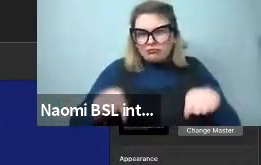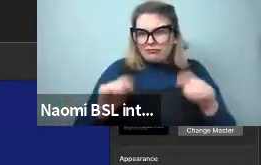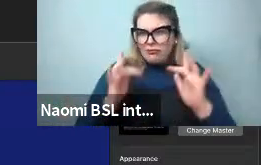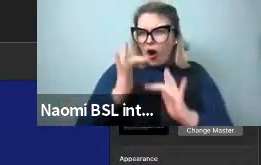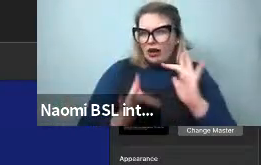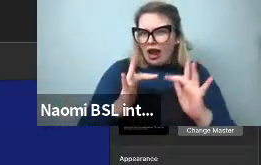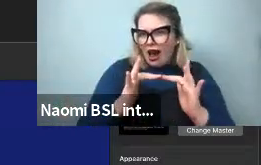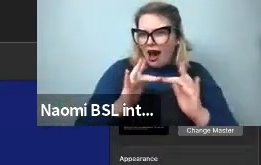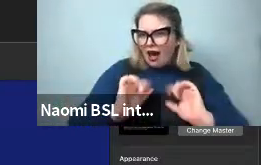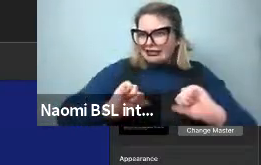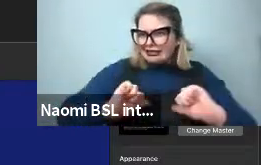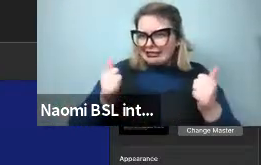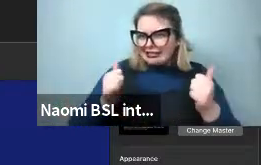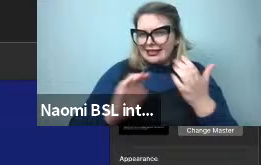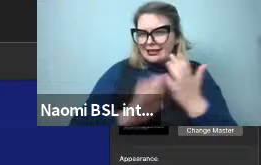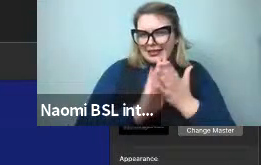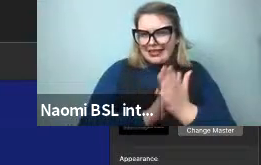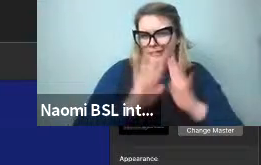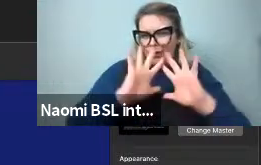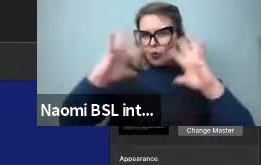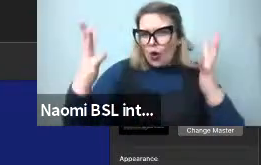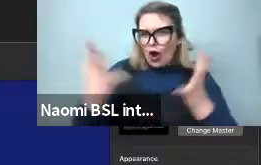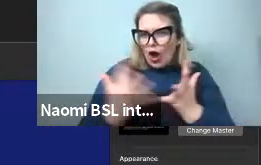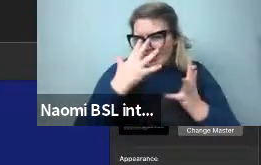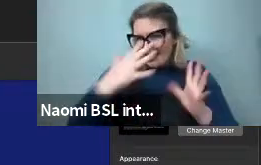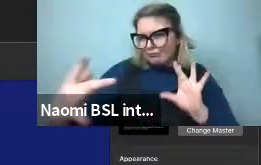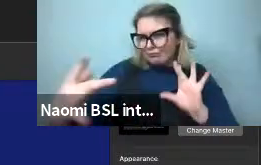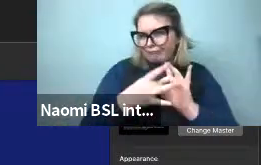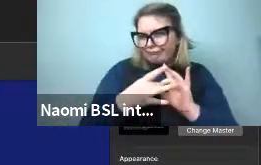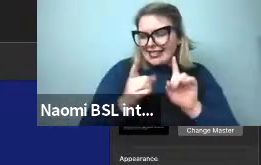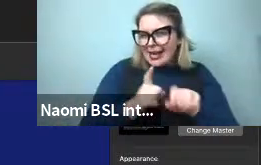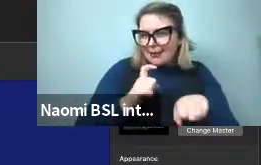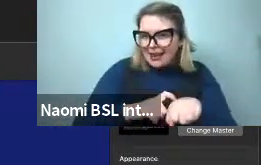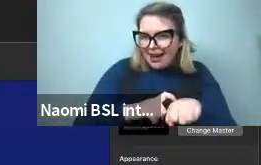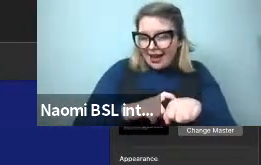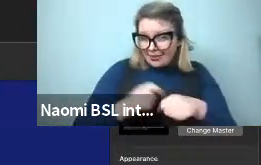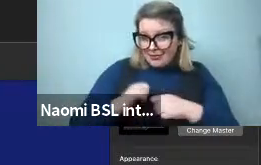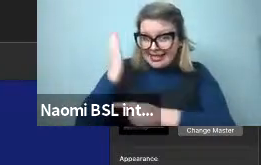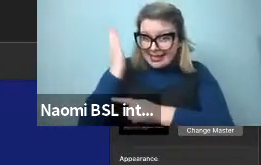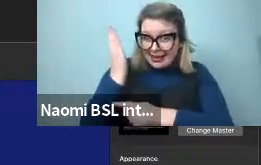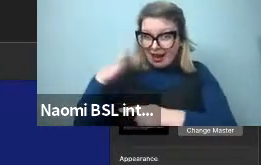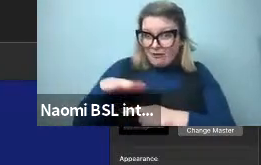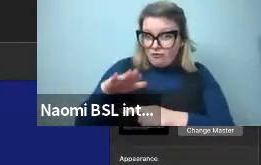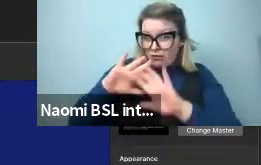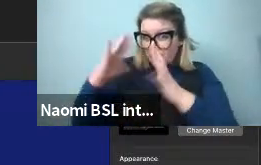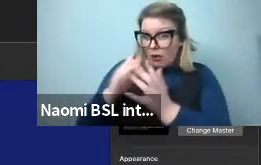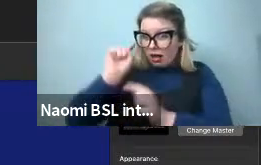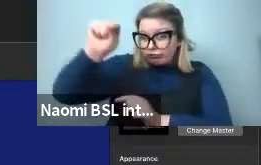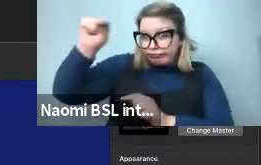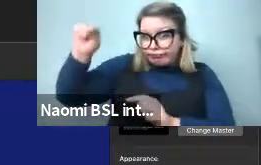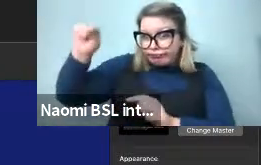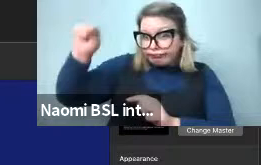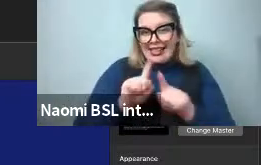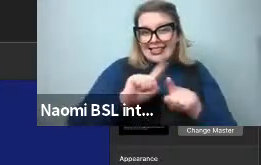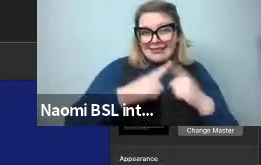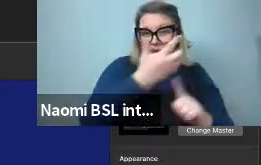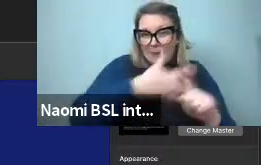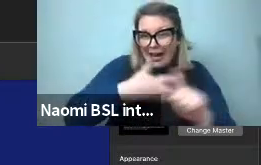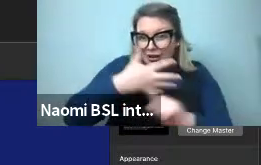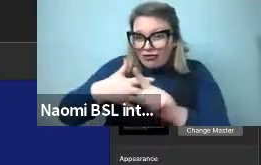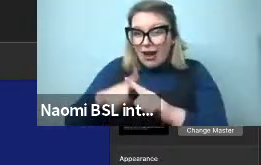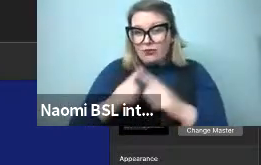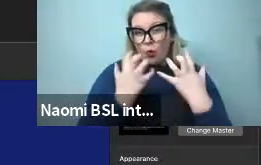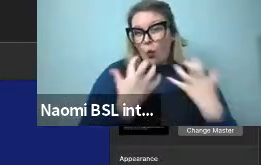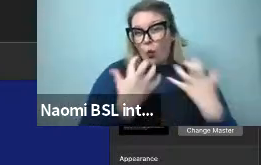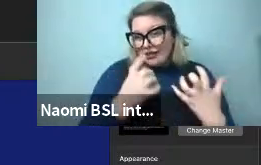format so that we can bring people together from around the world, both our speakers and the audience, and also from different backgrounds in linguistics. I mean, we often